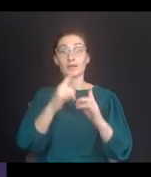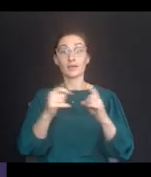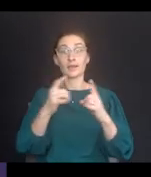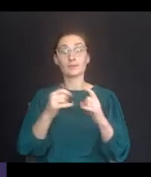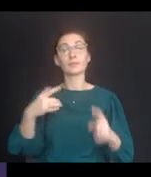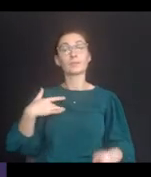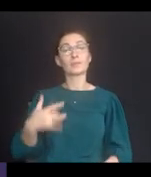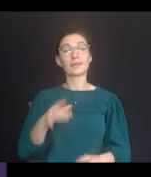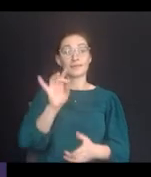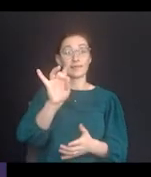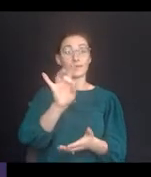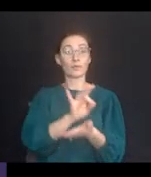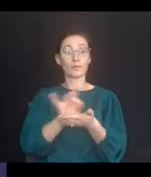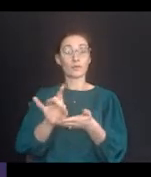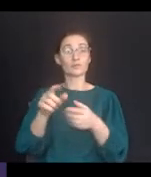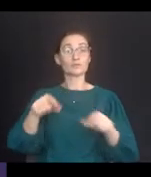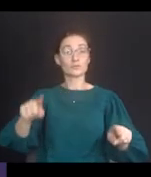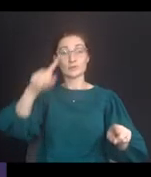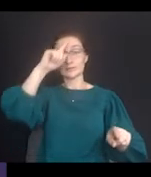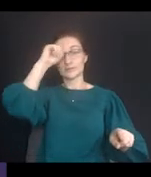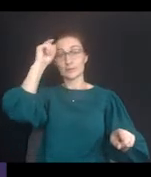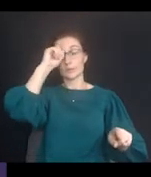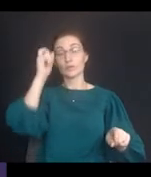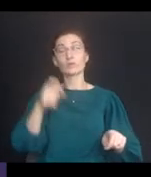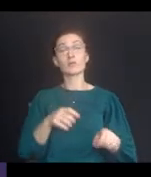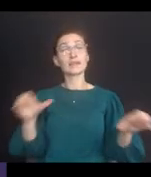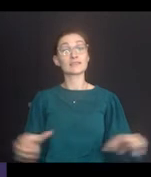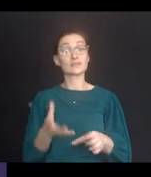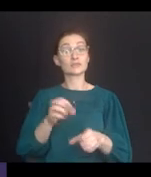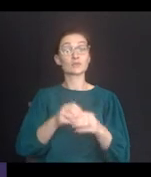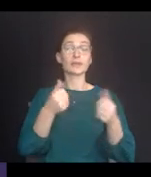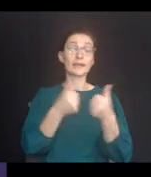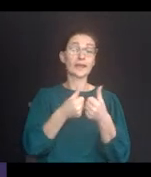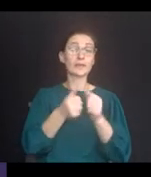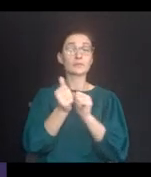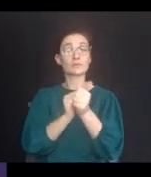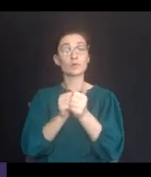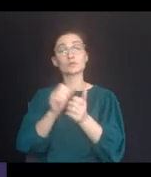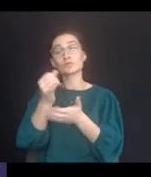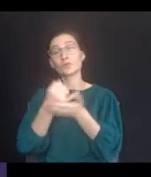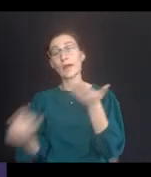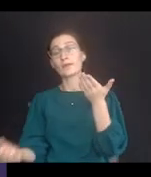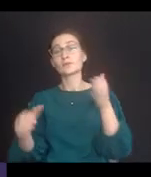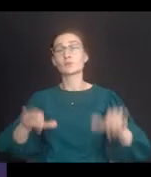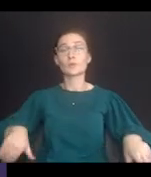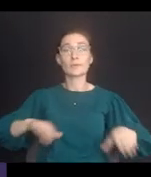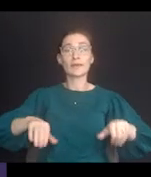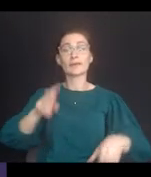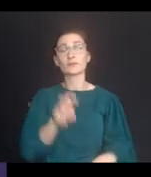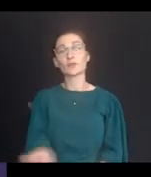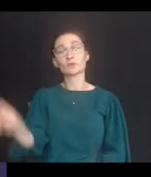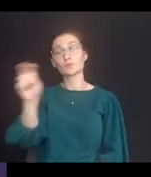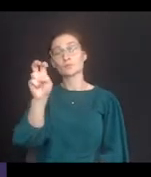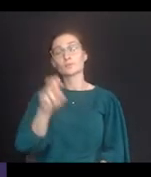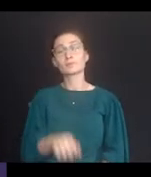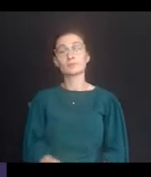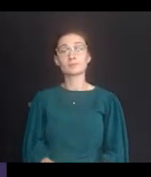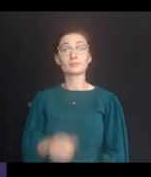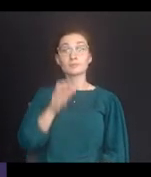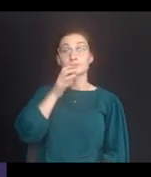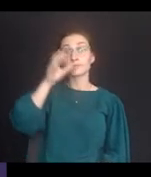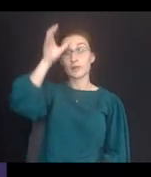scheduled for eight weeks in the summer. Camp activities include games, sports, crafts, swimming, and field trips.